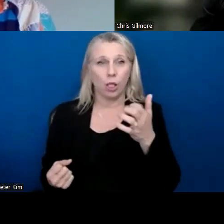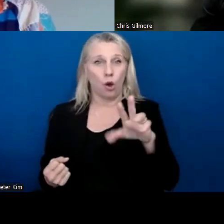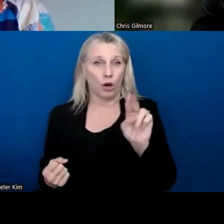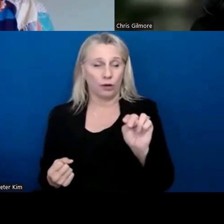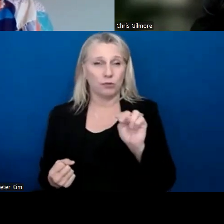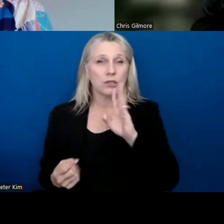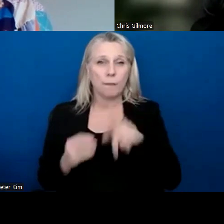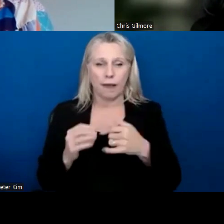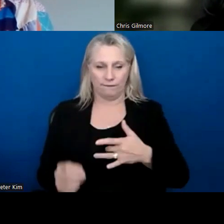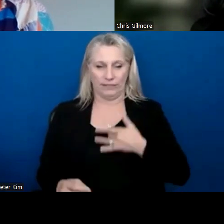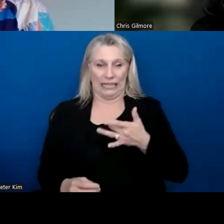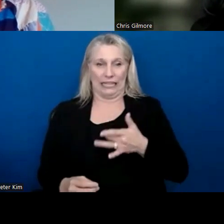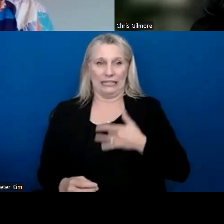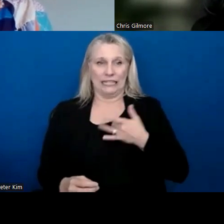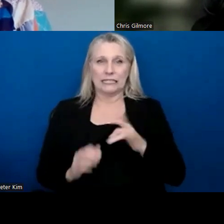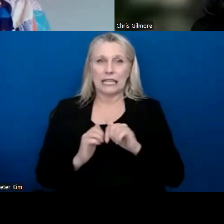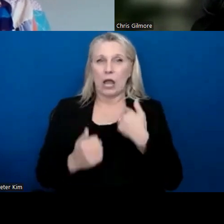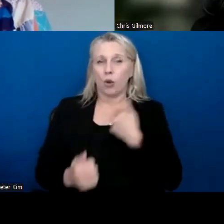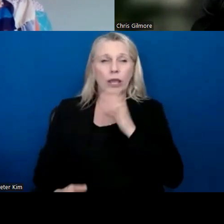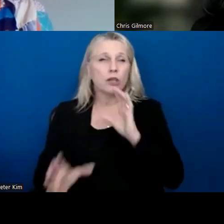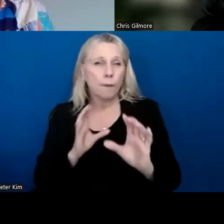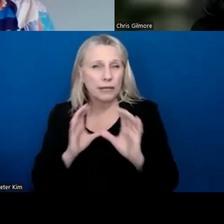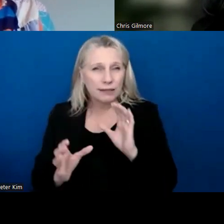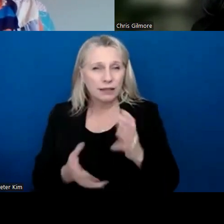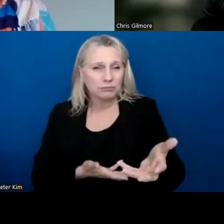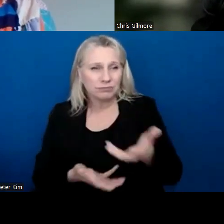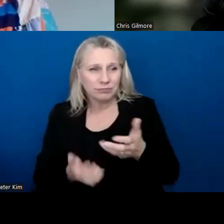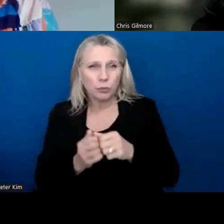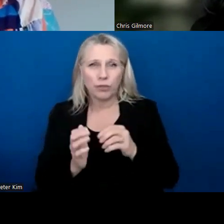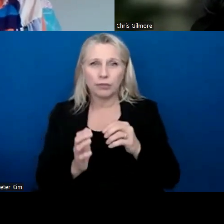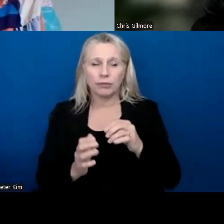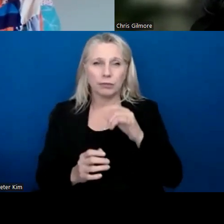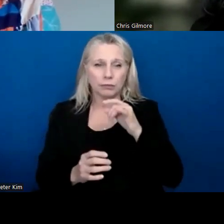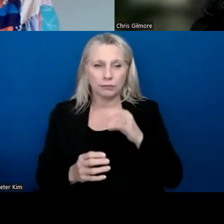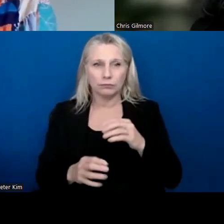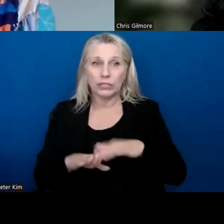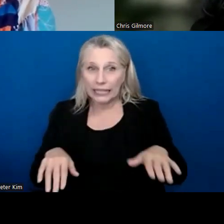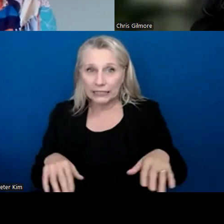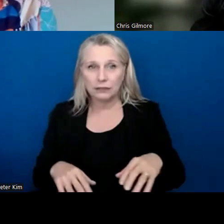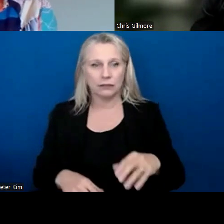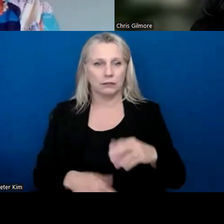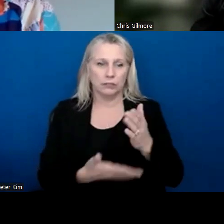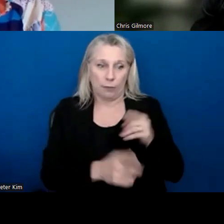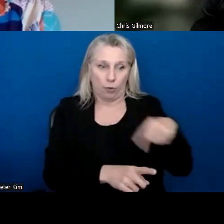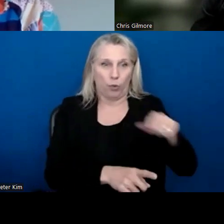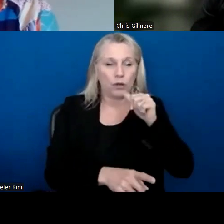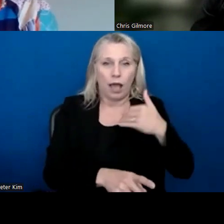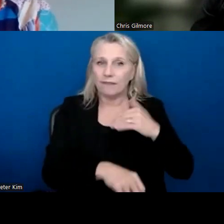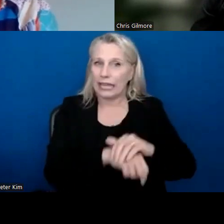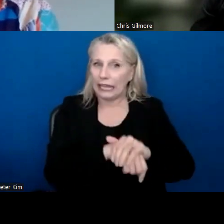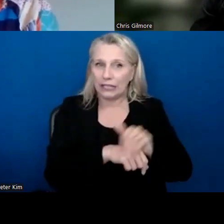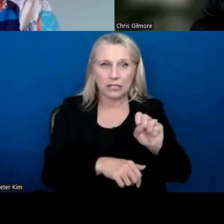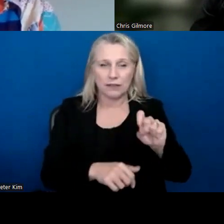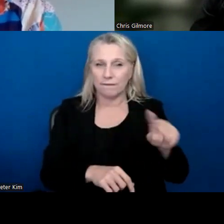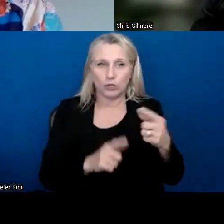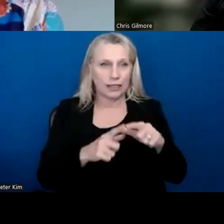with feelings and the ways that we're communicating that to kids. And for those who English isn't their first language, um,